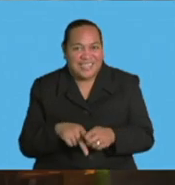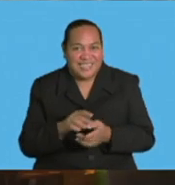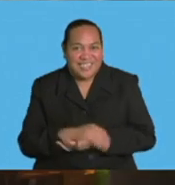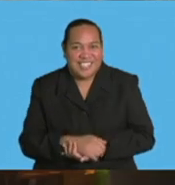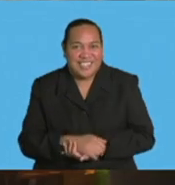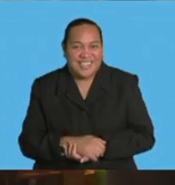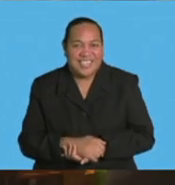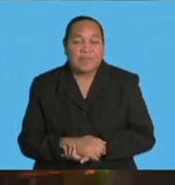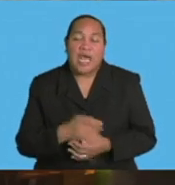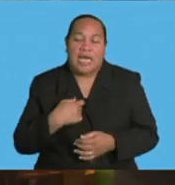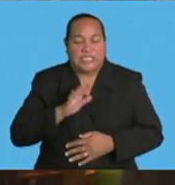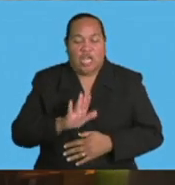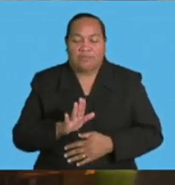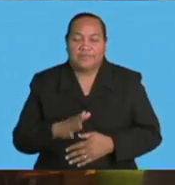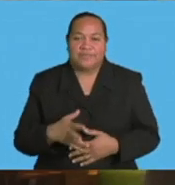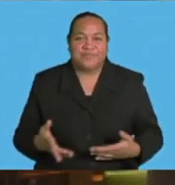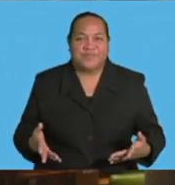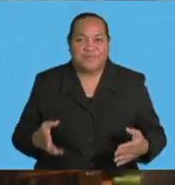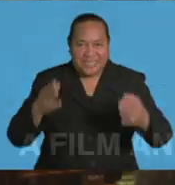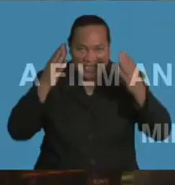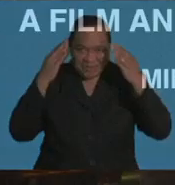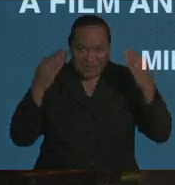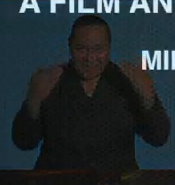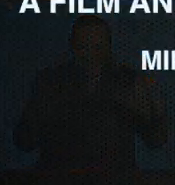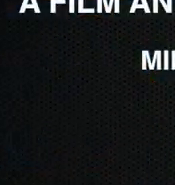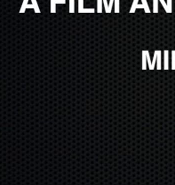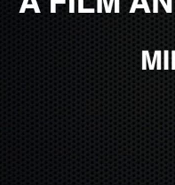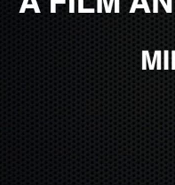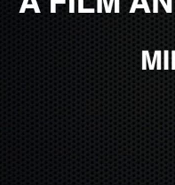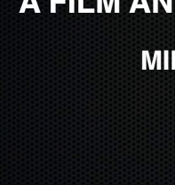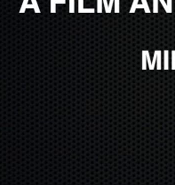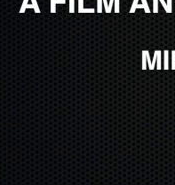I'll stop there, Mr. Speaker. Thank you.